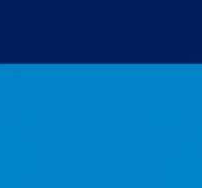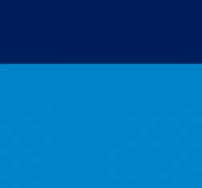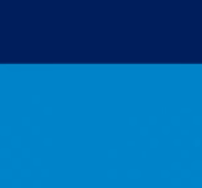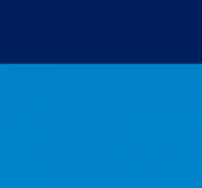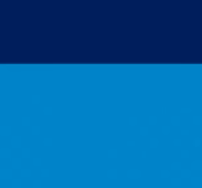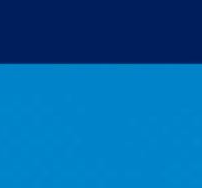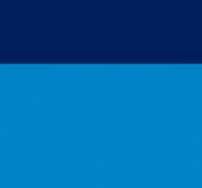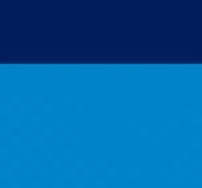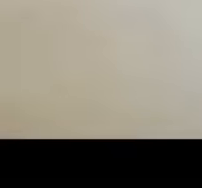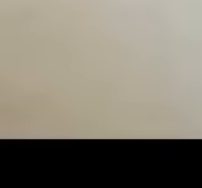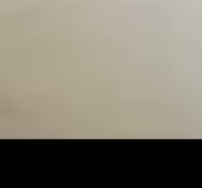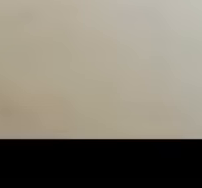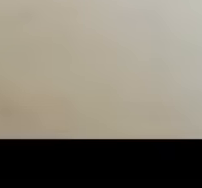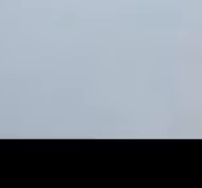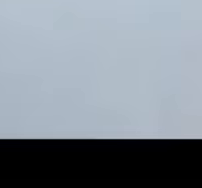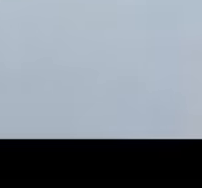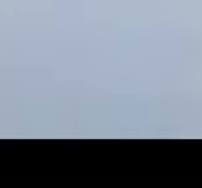details.